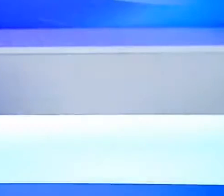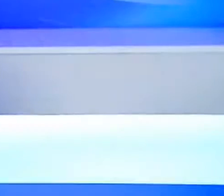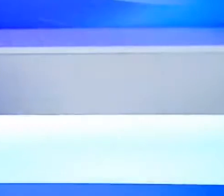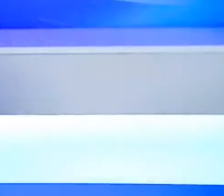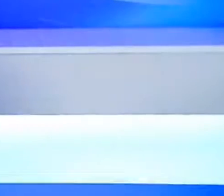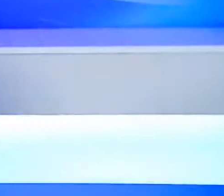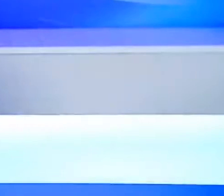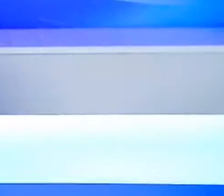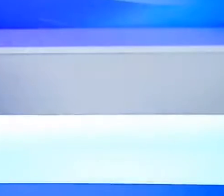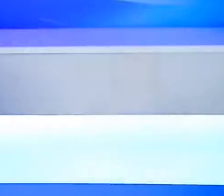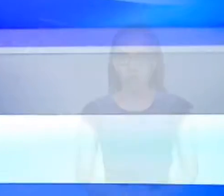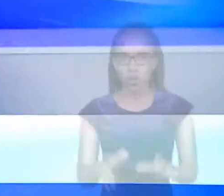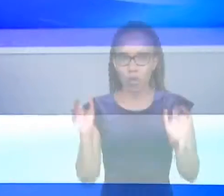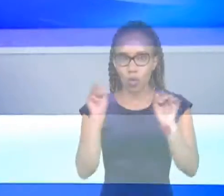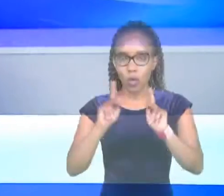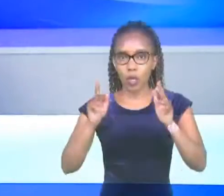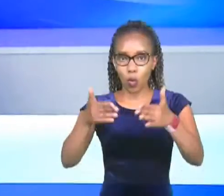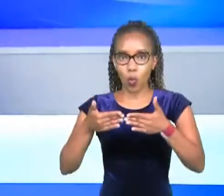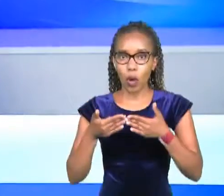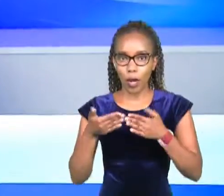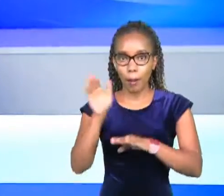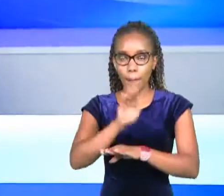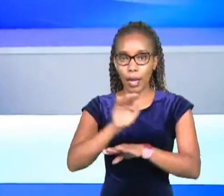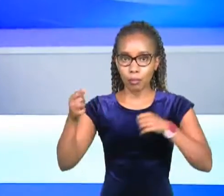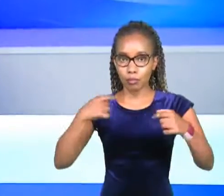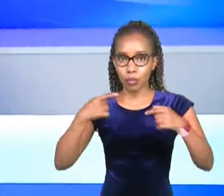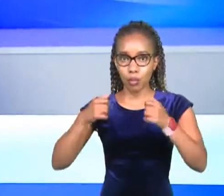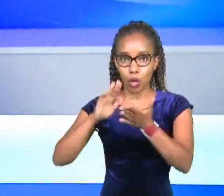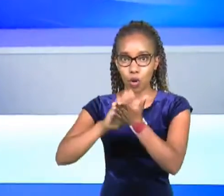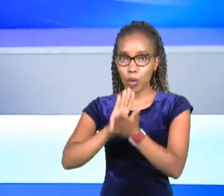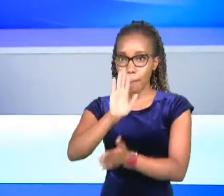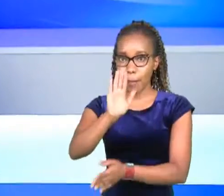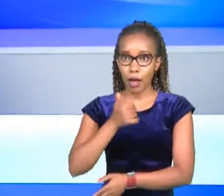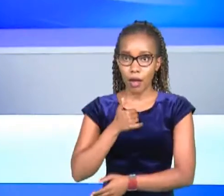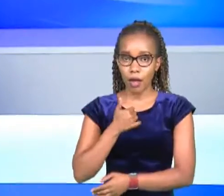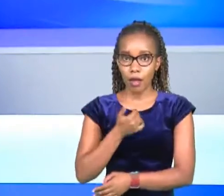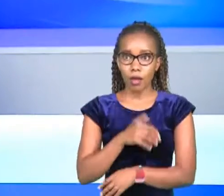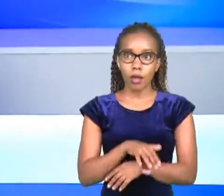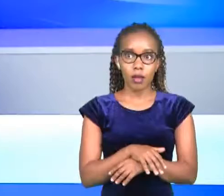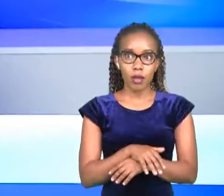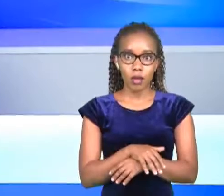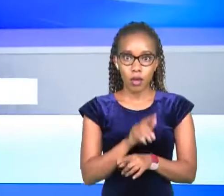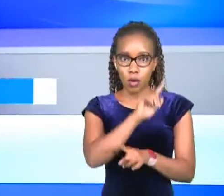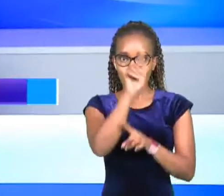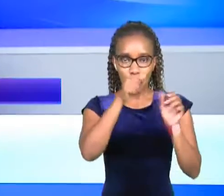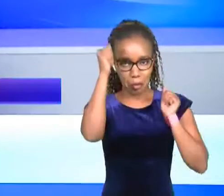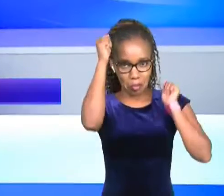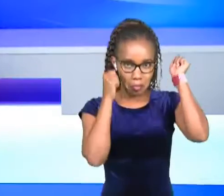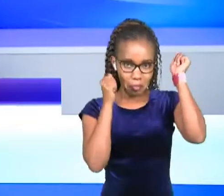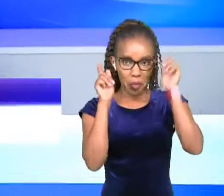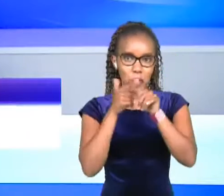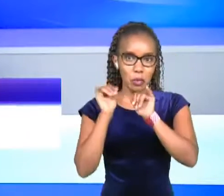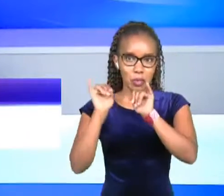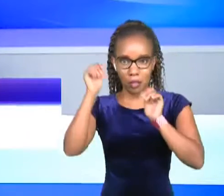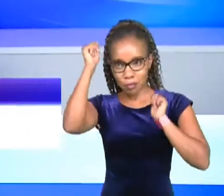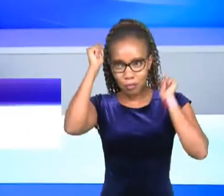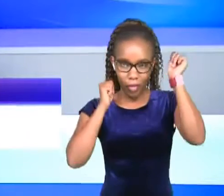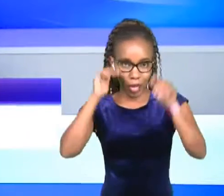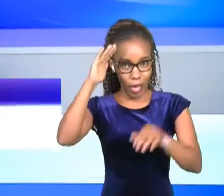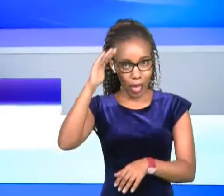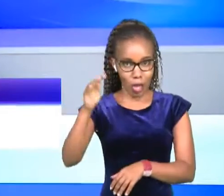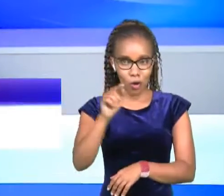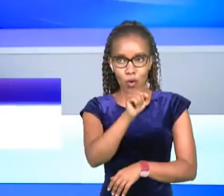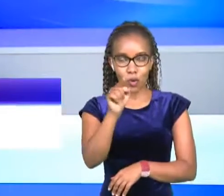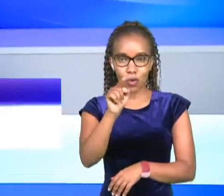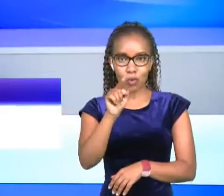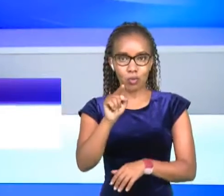all right um welcome back i'm receiving some of your sms's once a soldier always a soldier hello mutiridi you're always